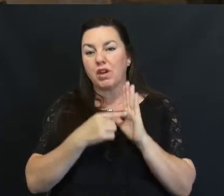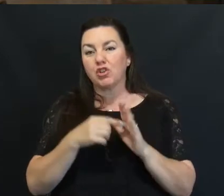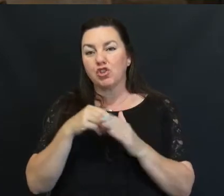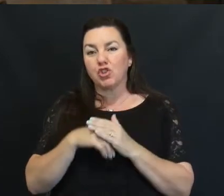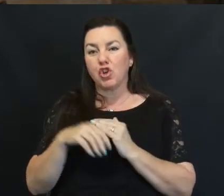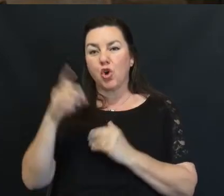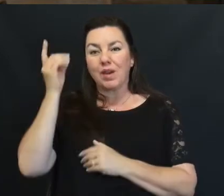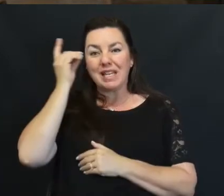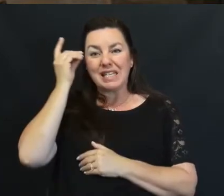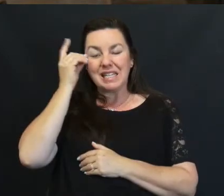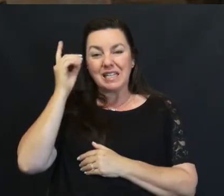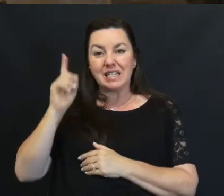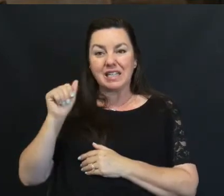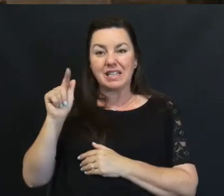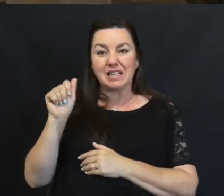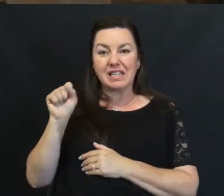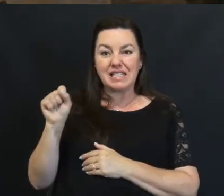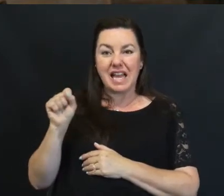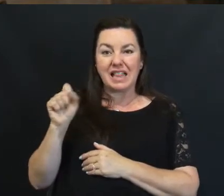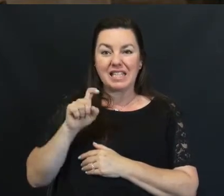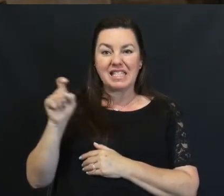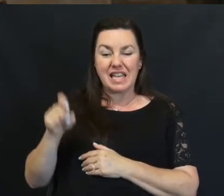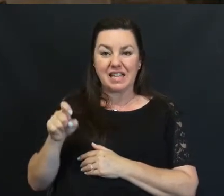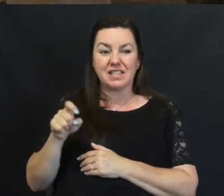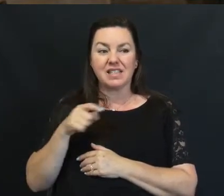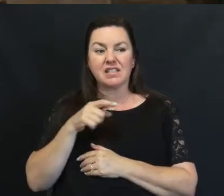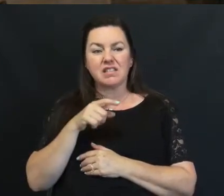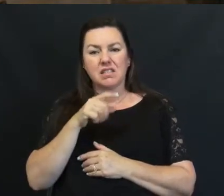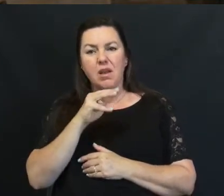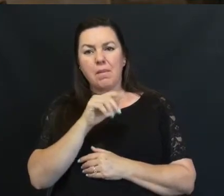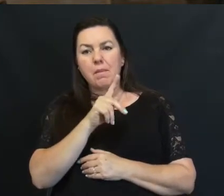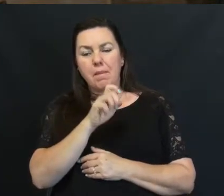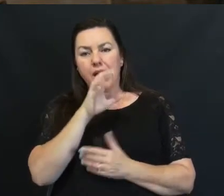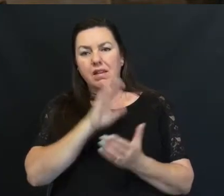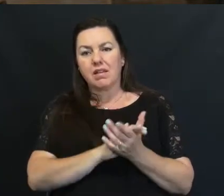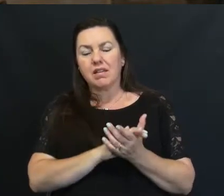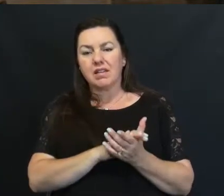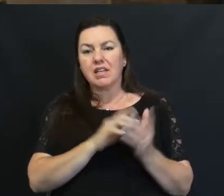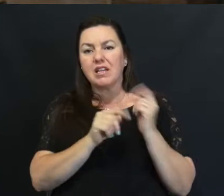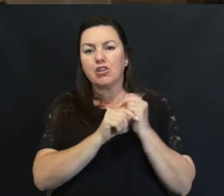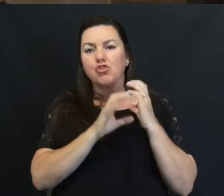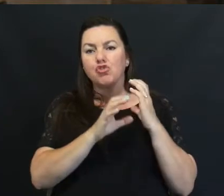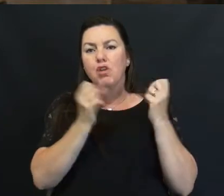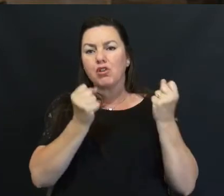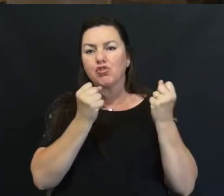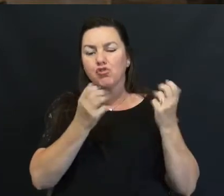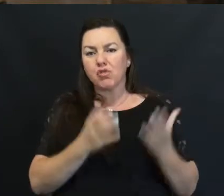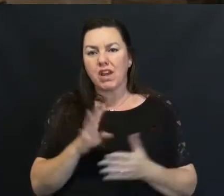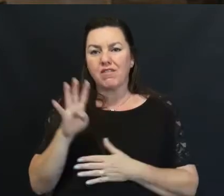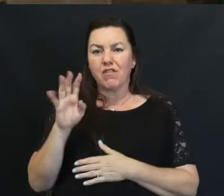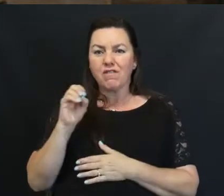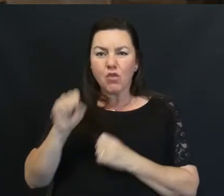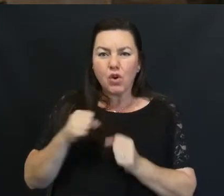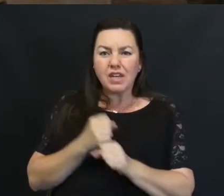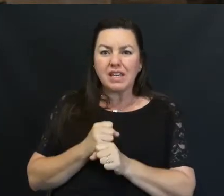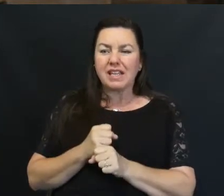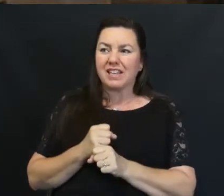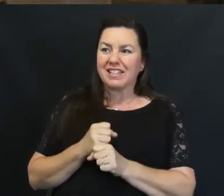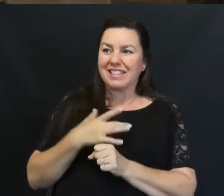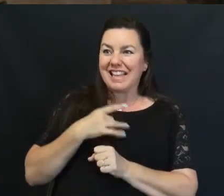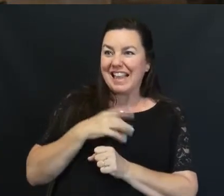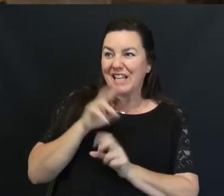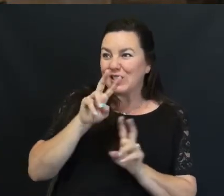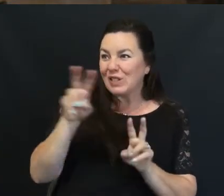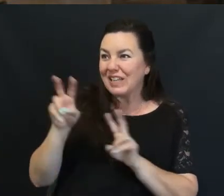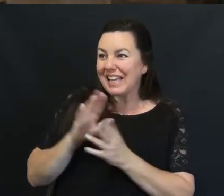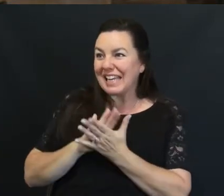Mike is a truck driver And has been for over 40 years And loves to look at nice, clean, and shiny